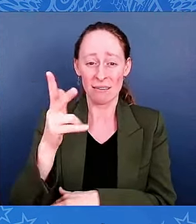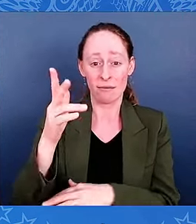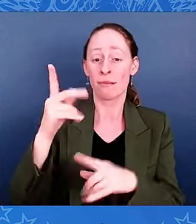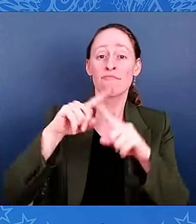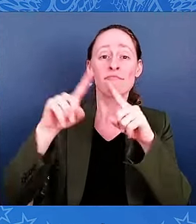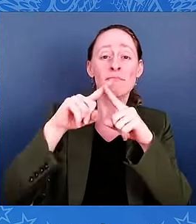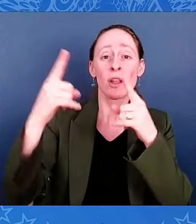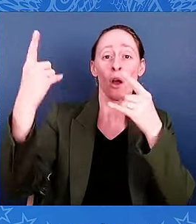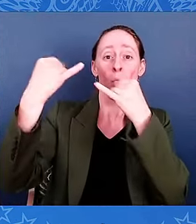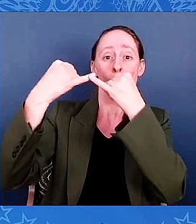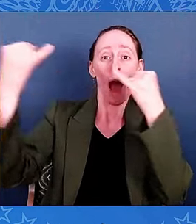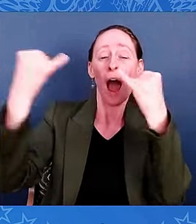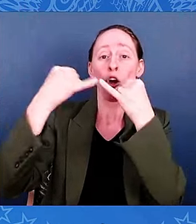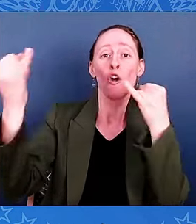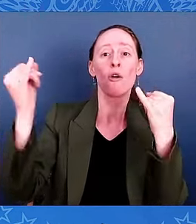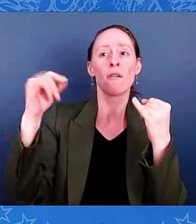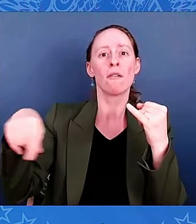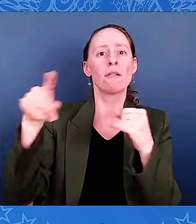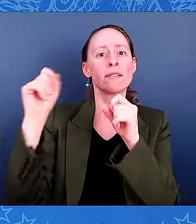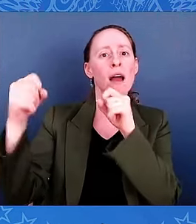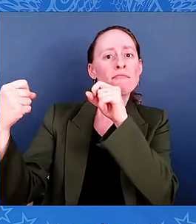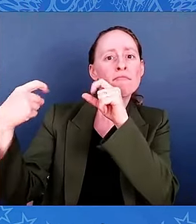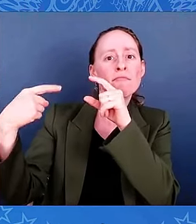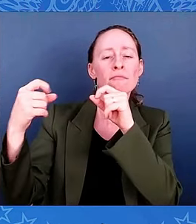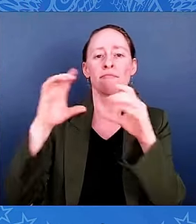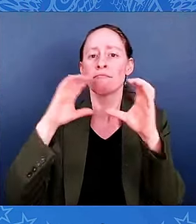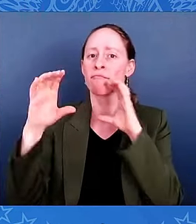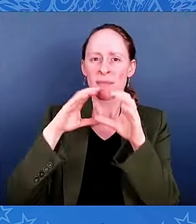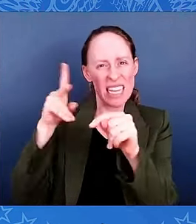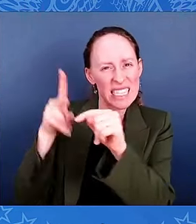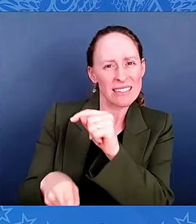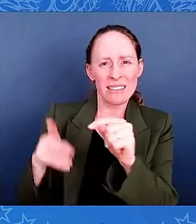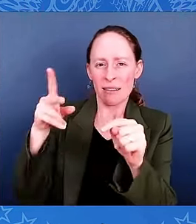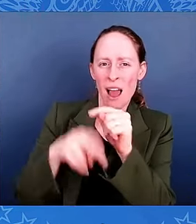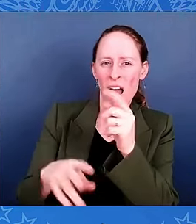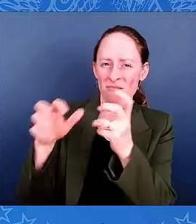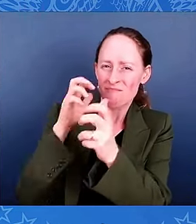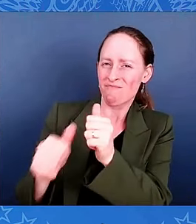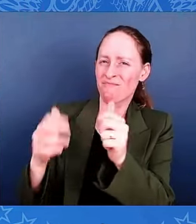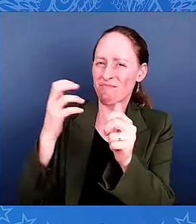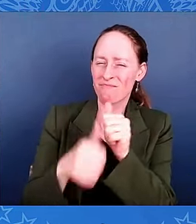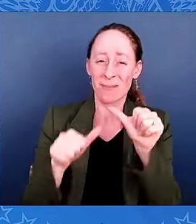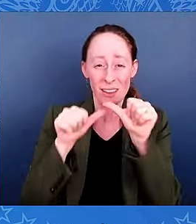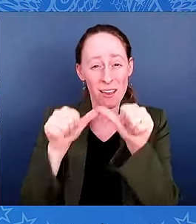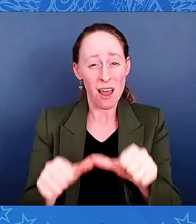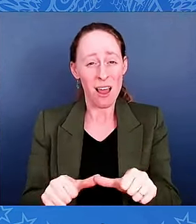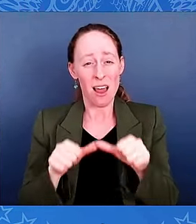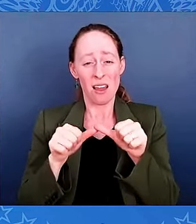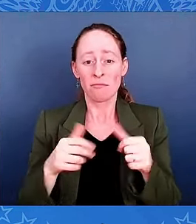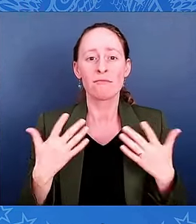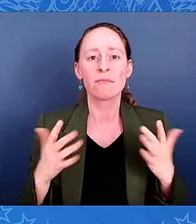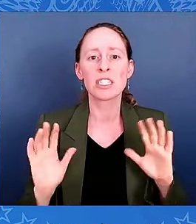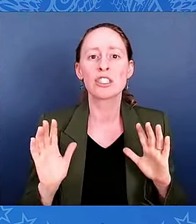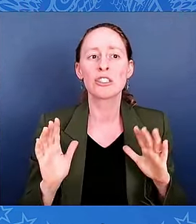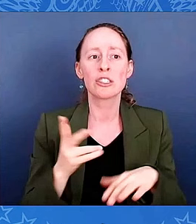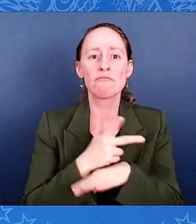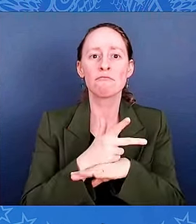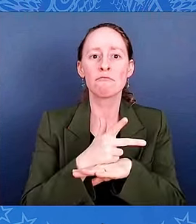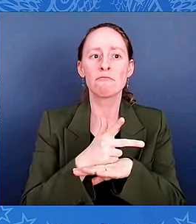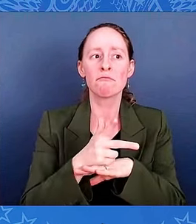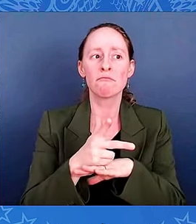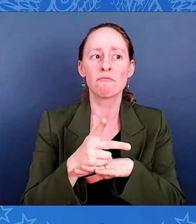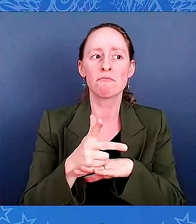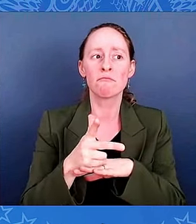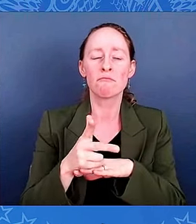but about 15 miles from Chattanooga, they ran out of fuel and the Confederates closed in. The